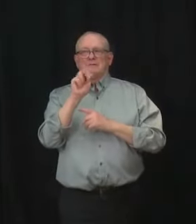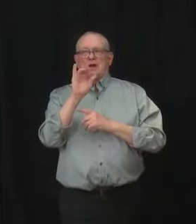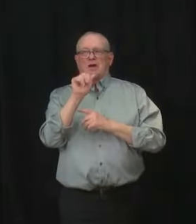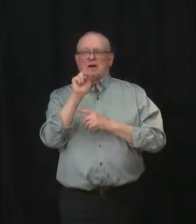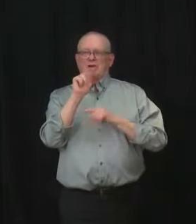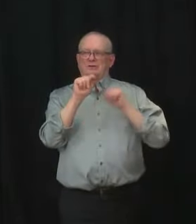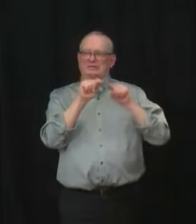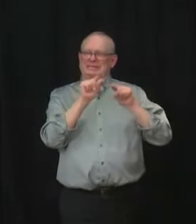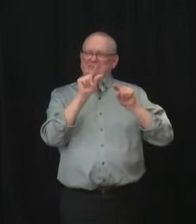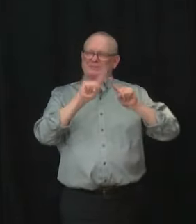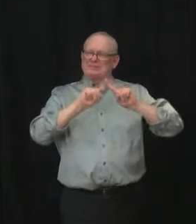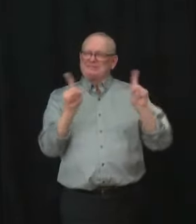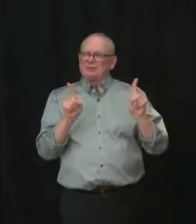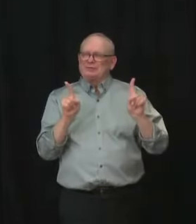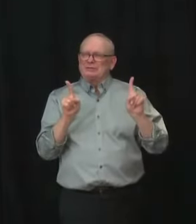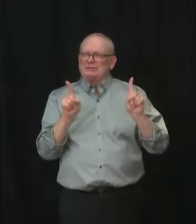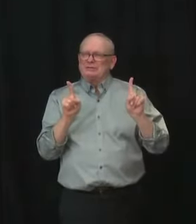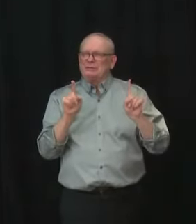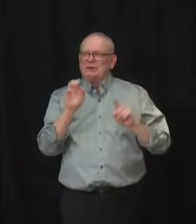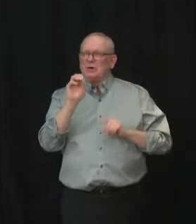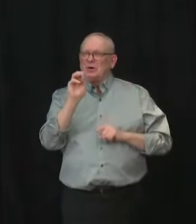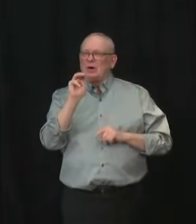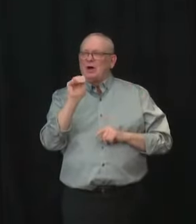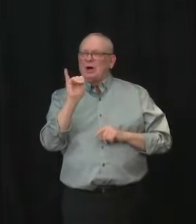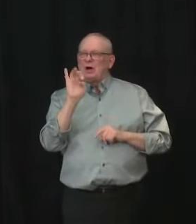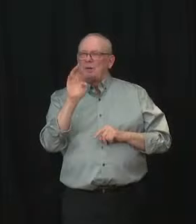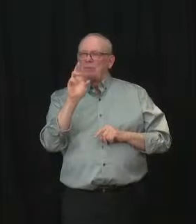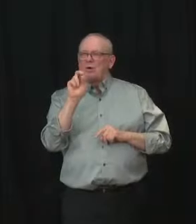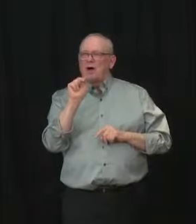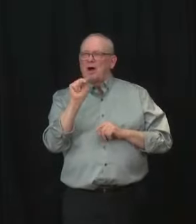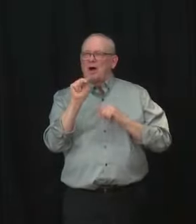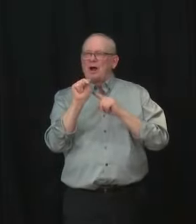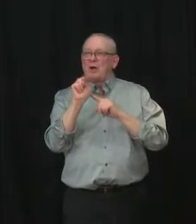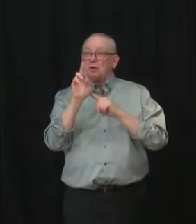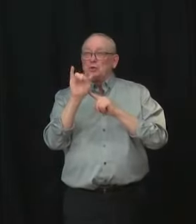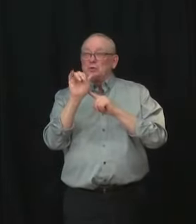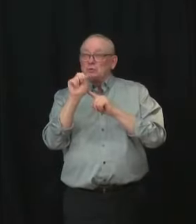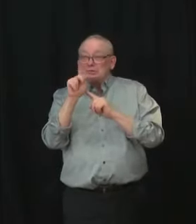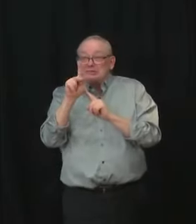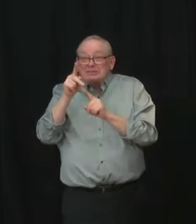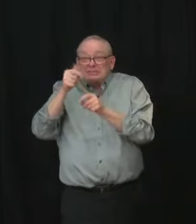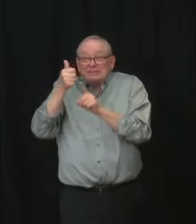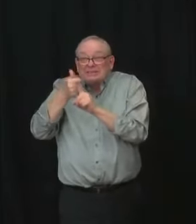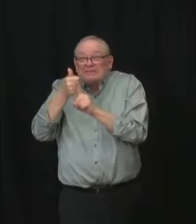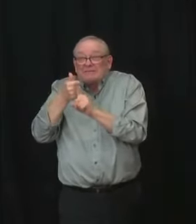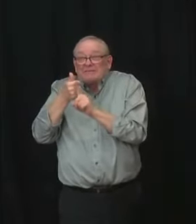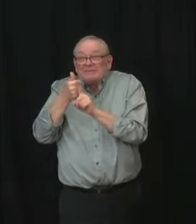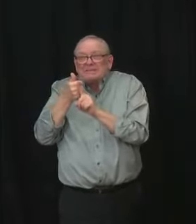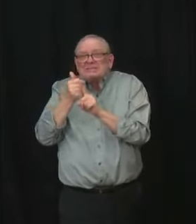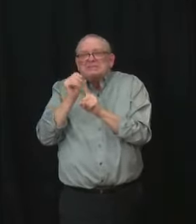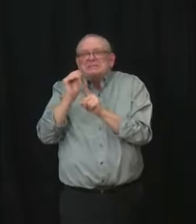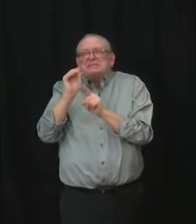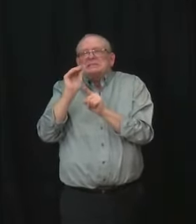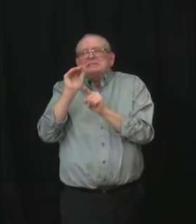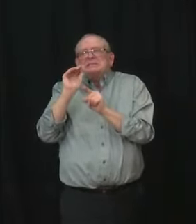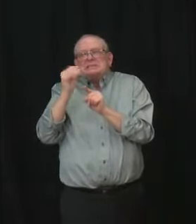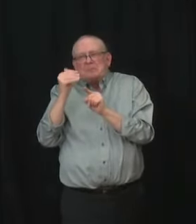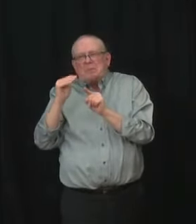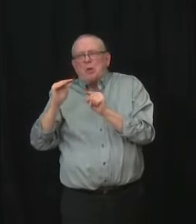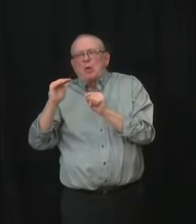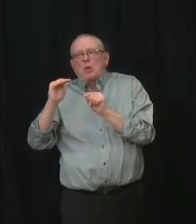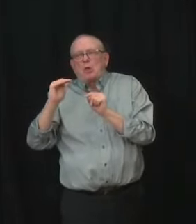the individual risk seems to be lower than the risk from Delta. Having said that, when the